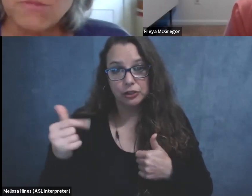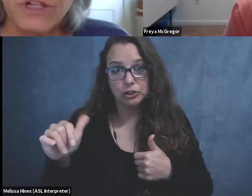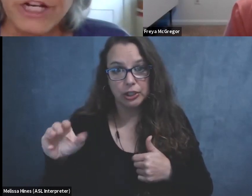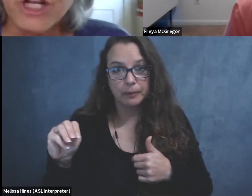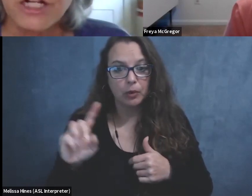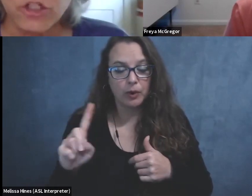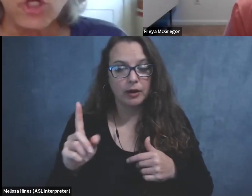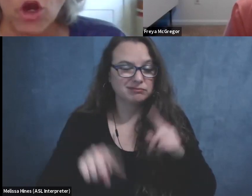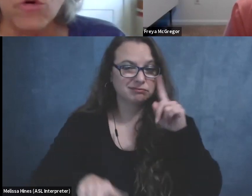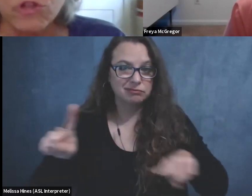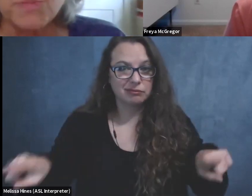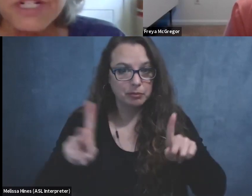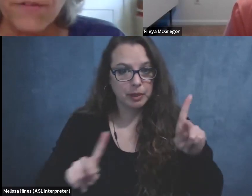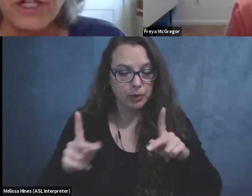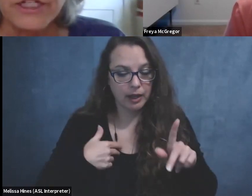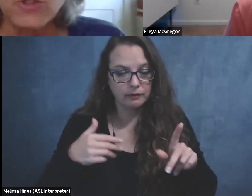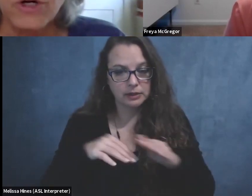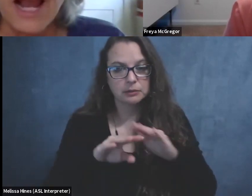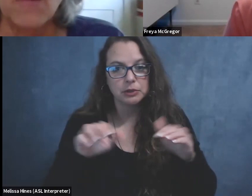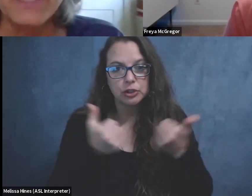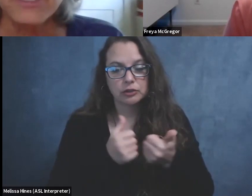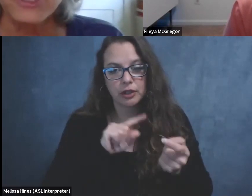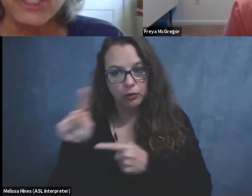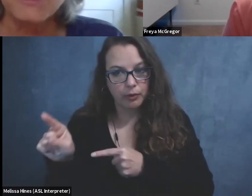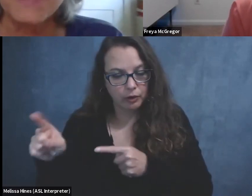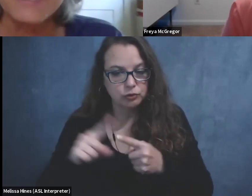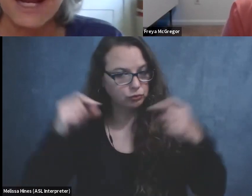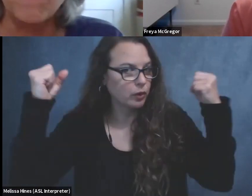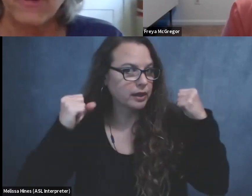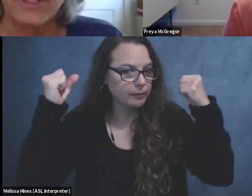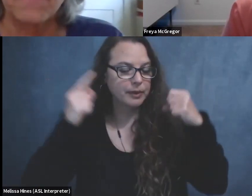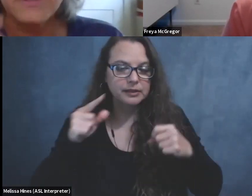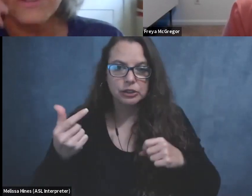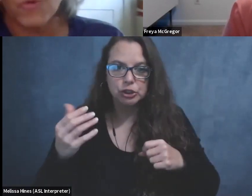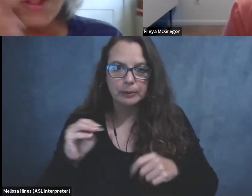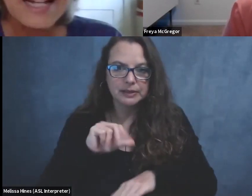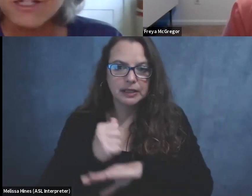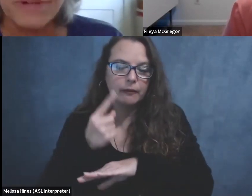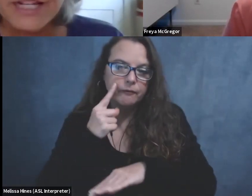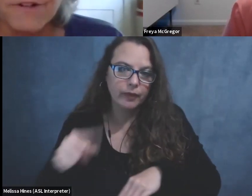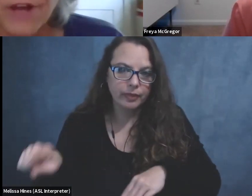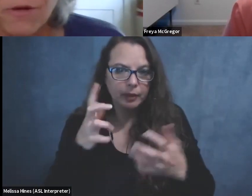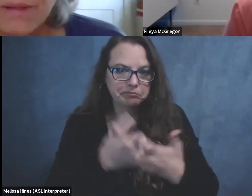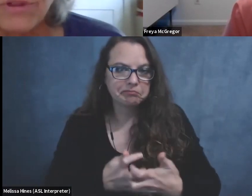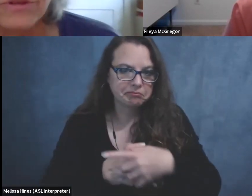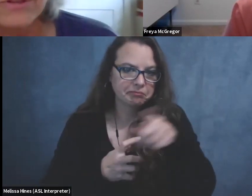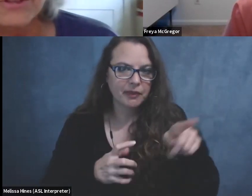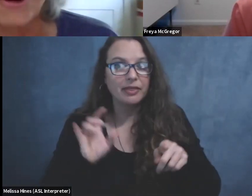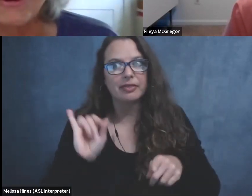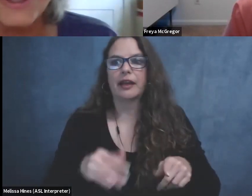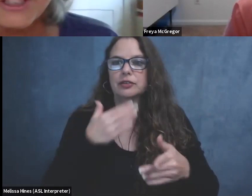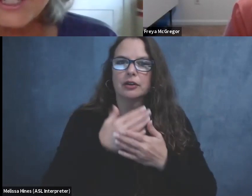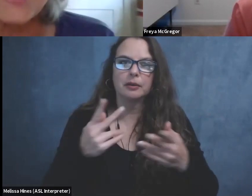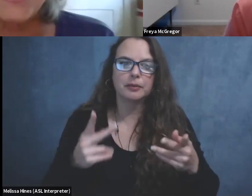accessibility challenges go specifically to work out because the gym has been set up for them. Well, that's the place to find people